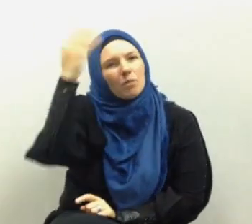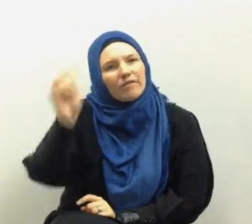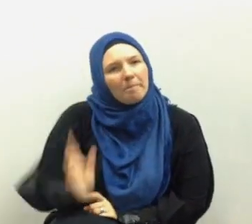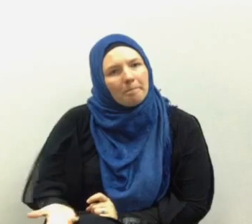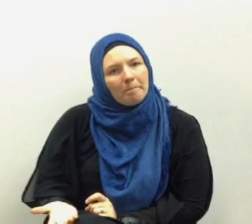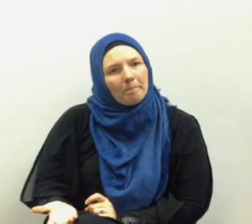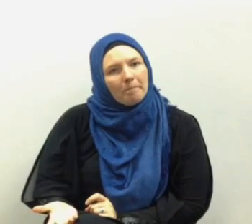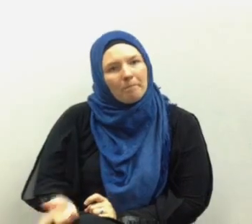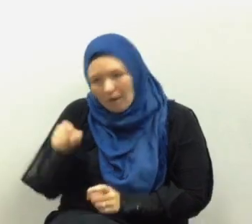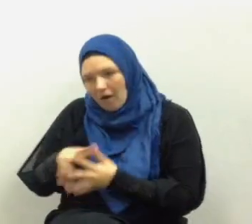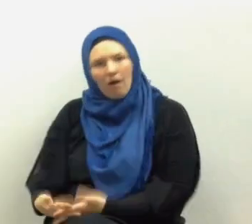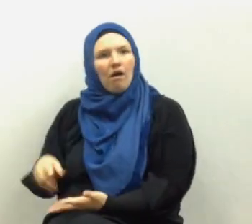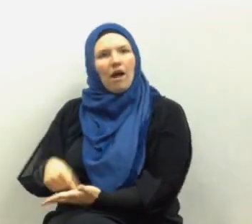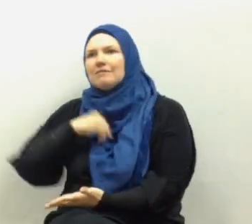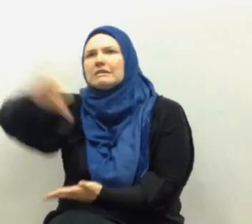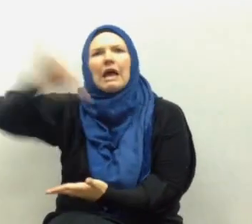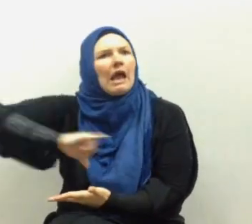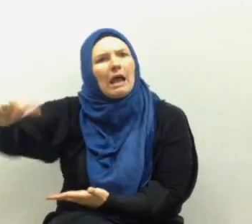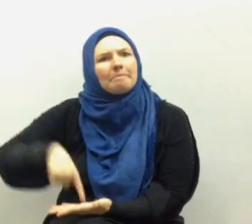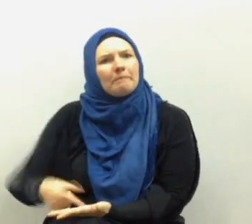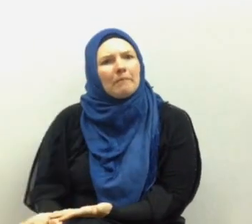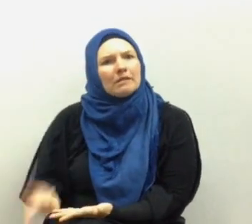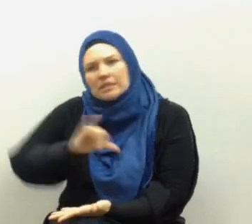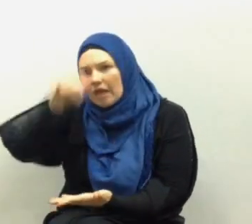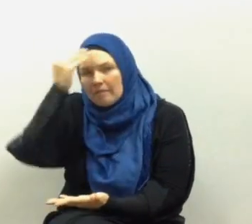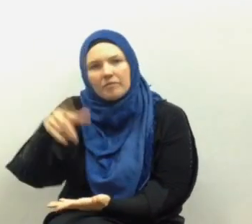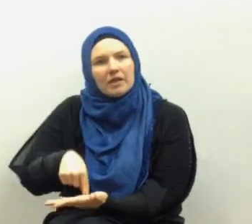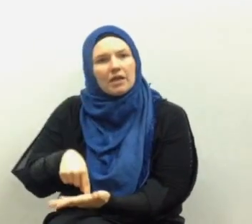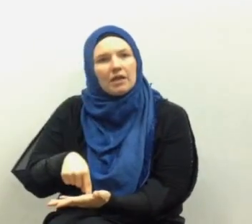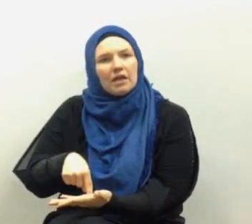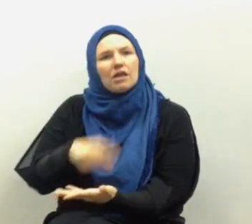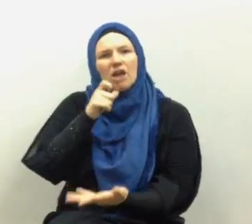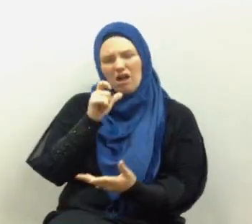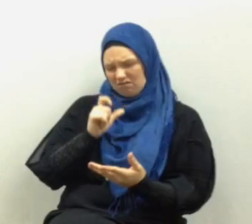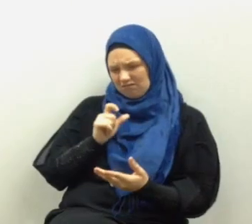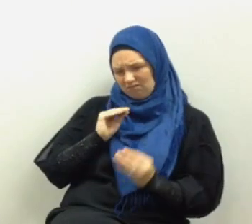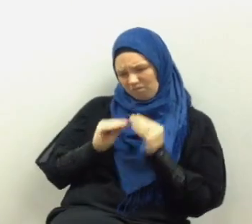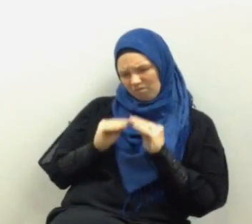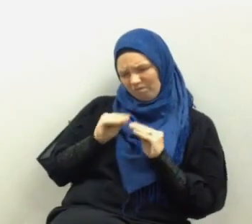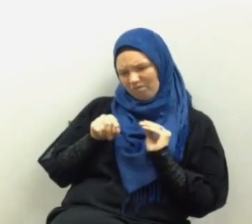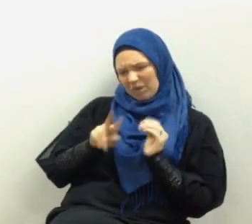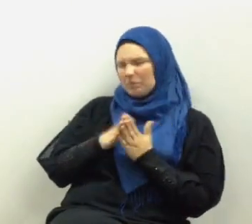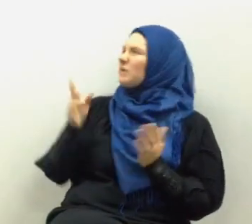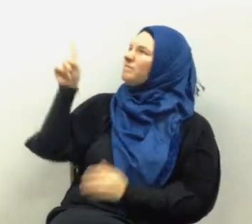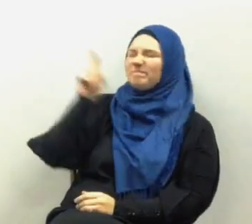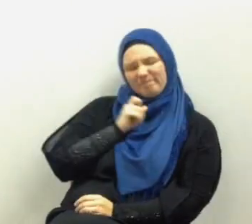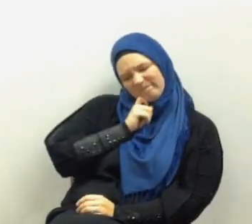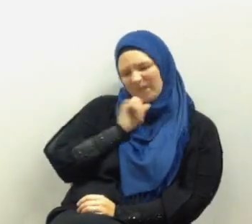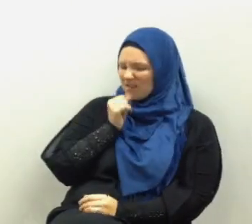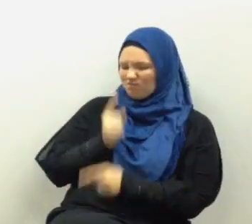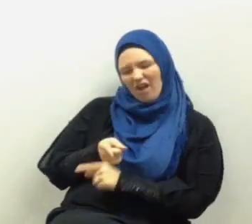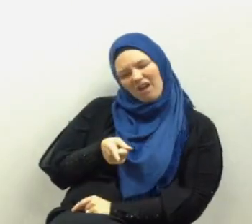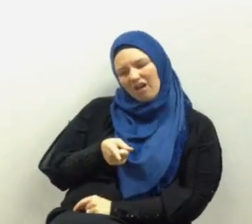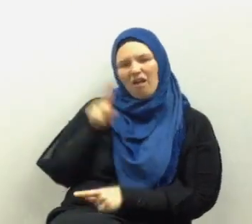and to go back to Allah not to correct his book not to complete what he has sent